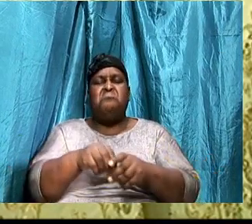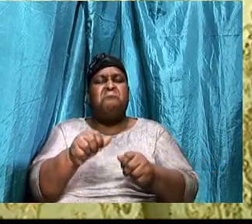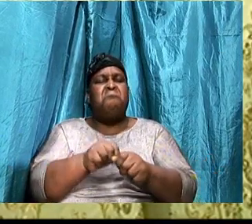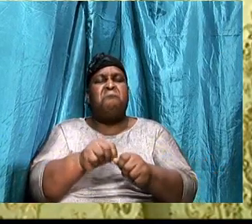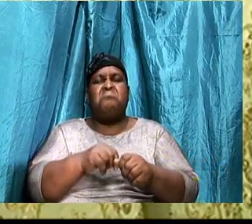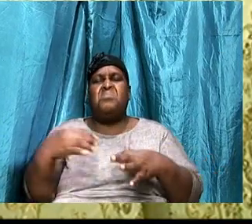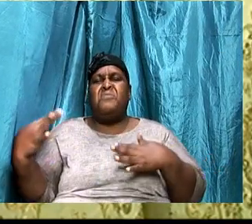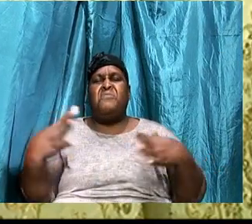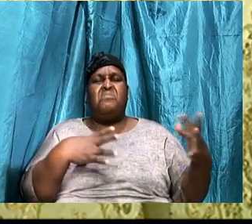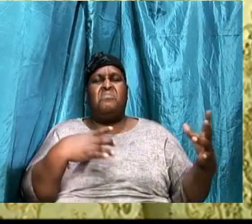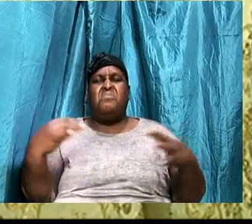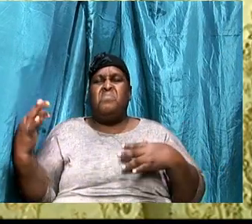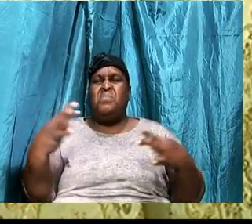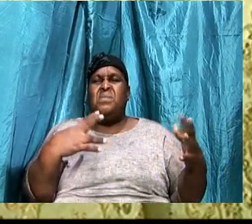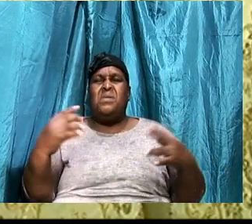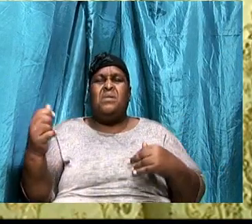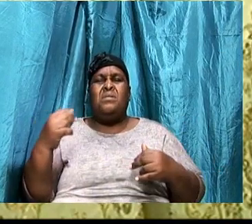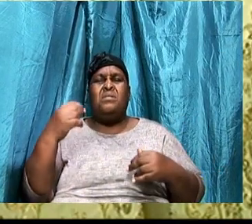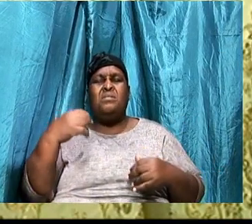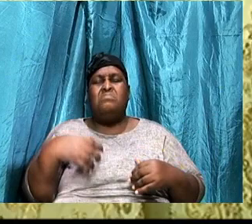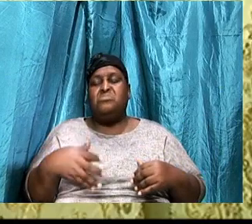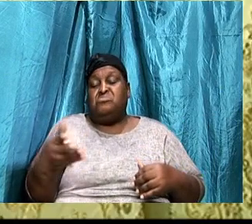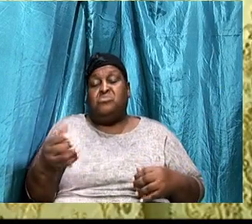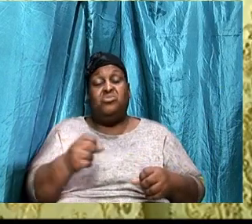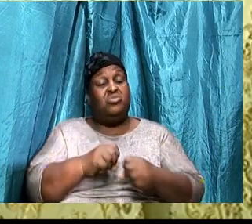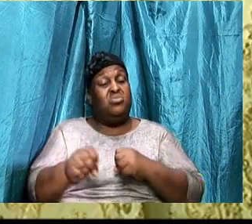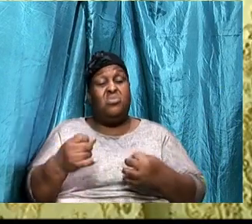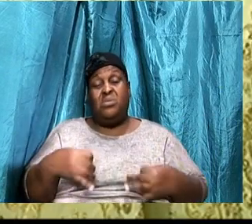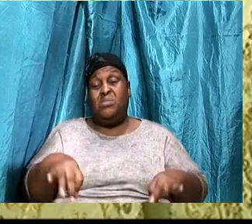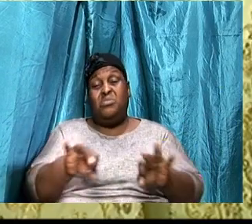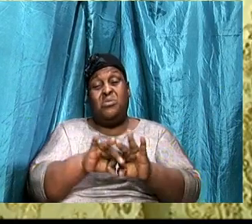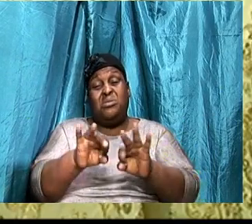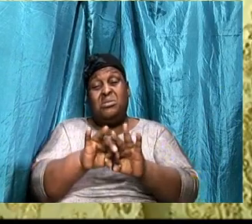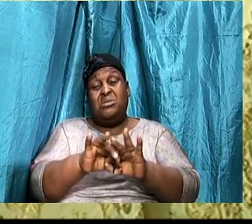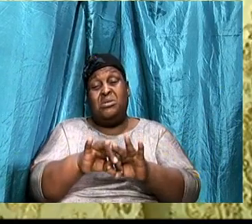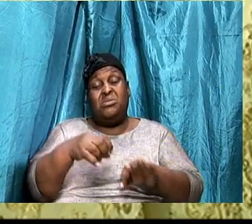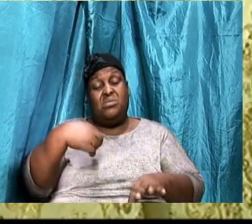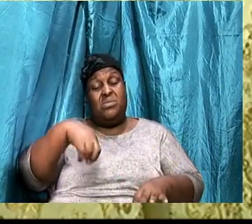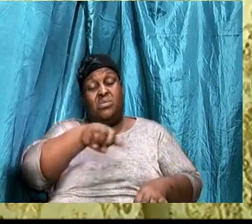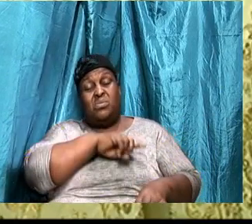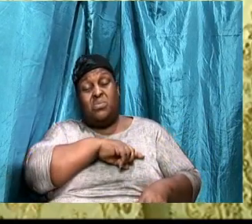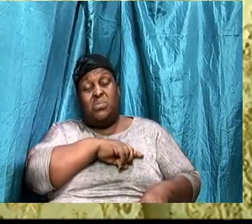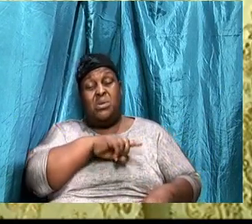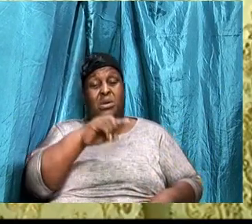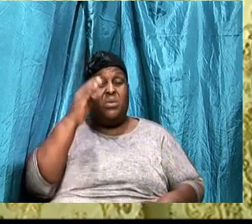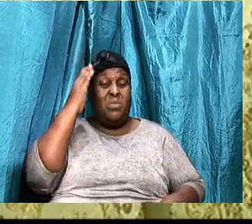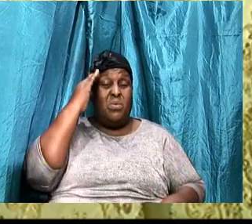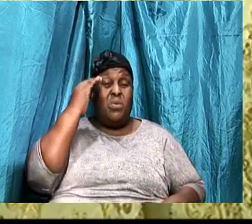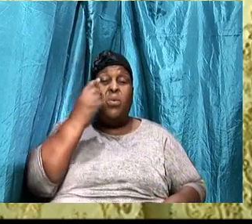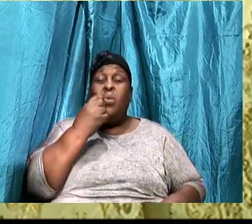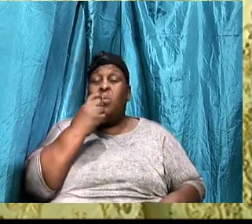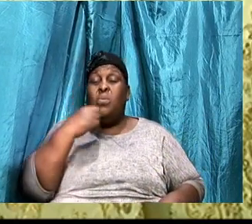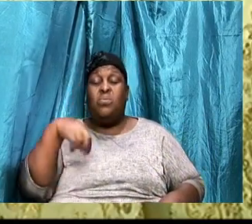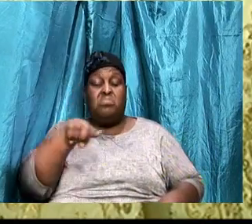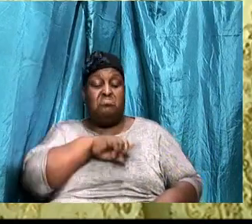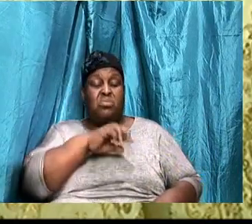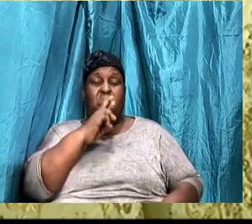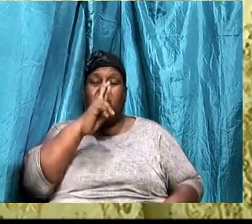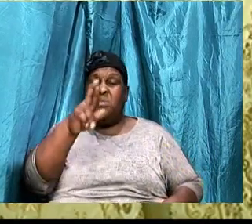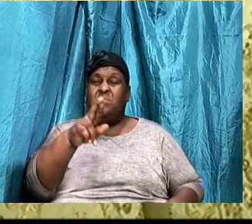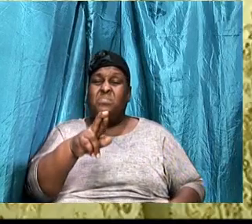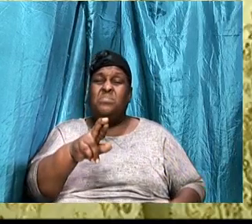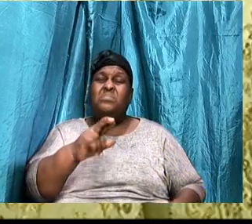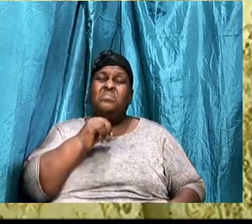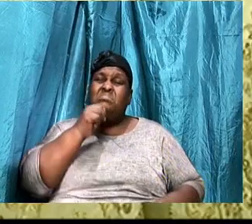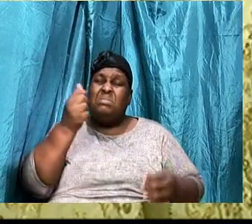So it is therefore important that we know who we are. Not